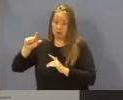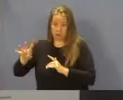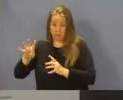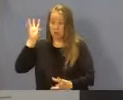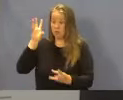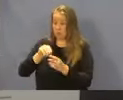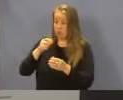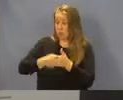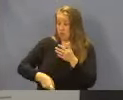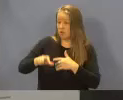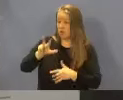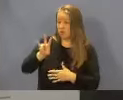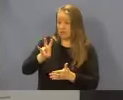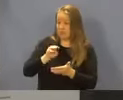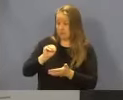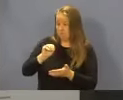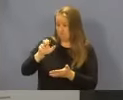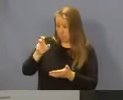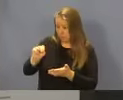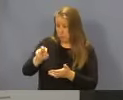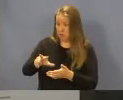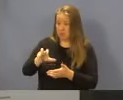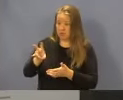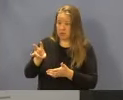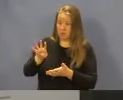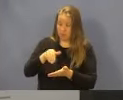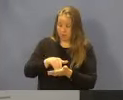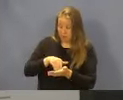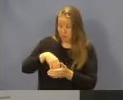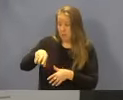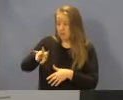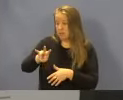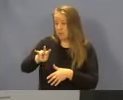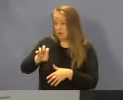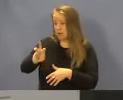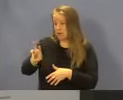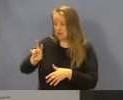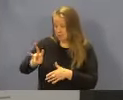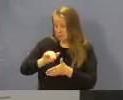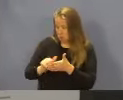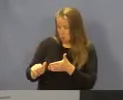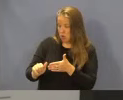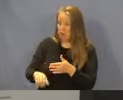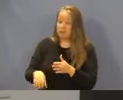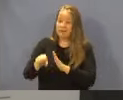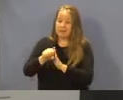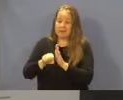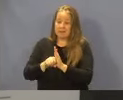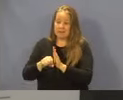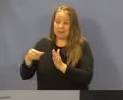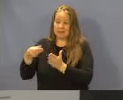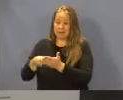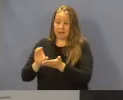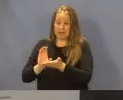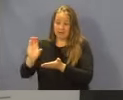cost is $37,334,767, with state funds of